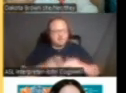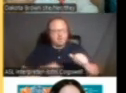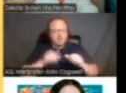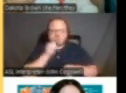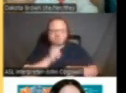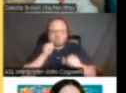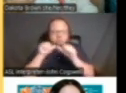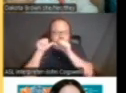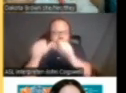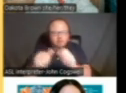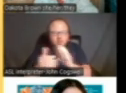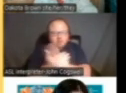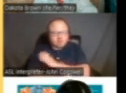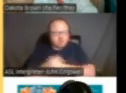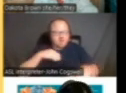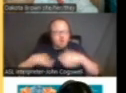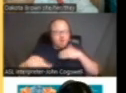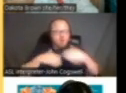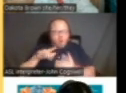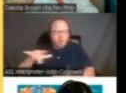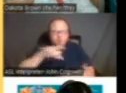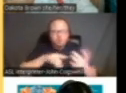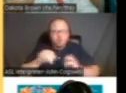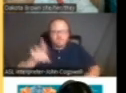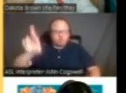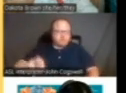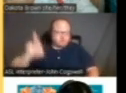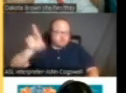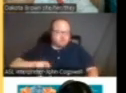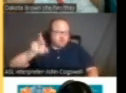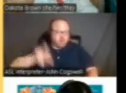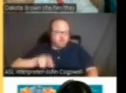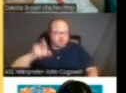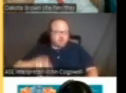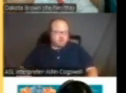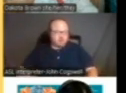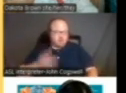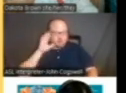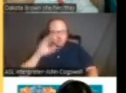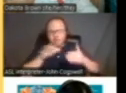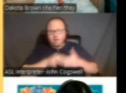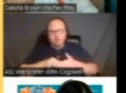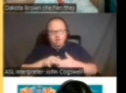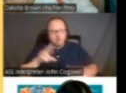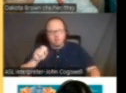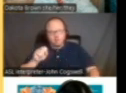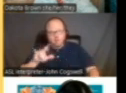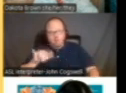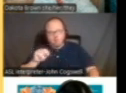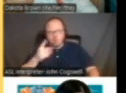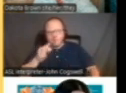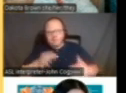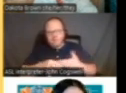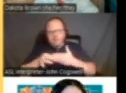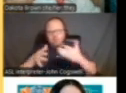We also have a walking tour of Riverside, which will be led by Rosalind, one of the leaders for